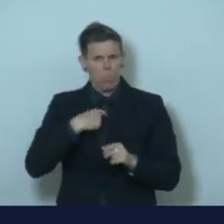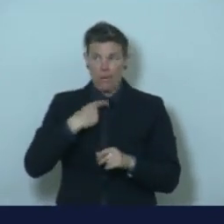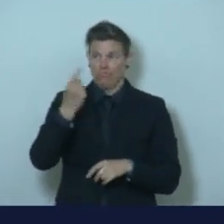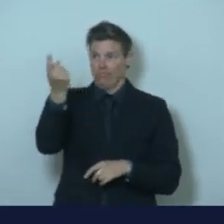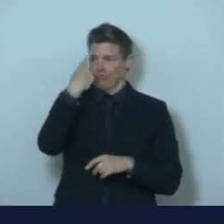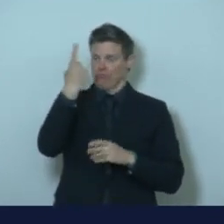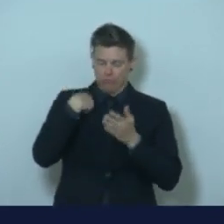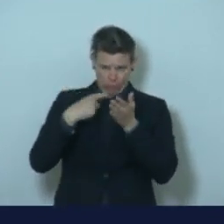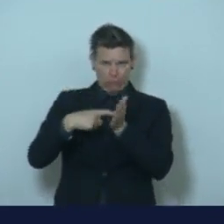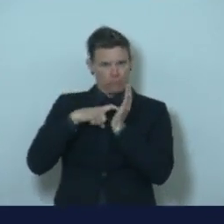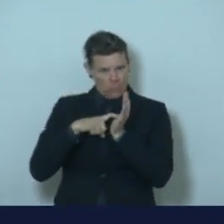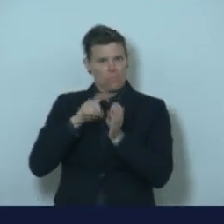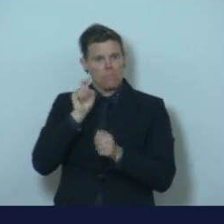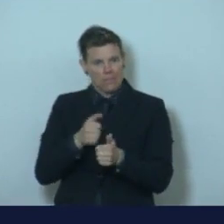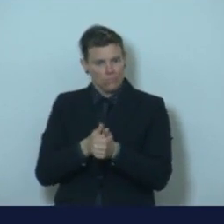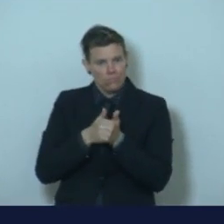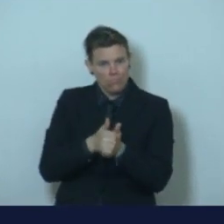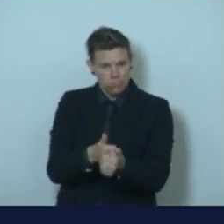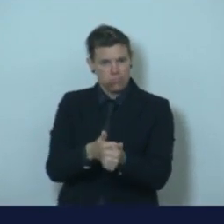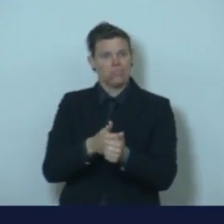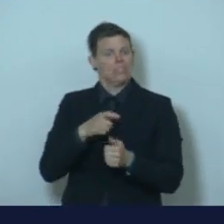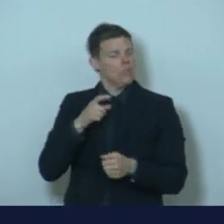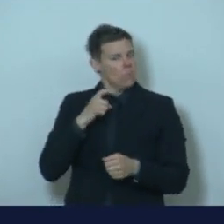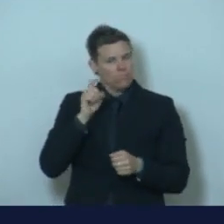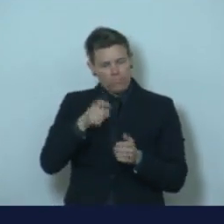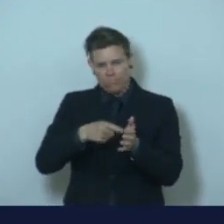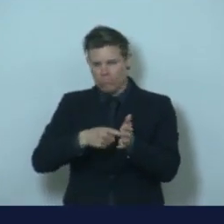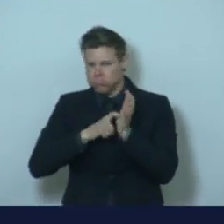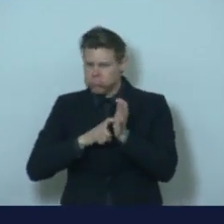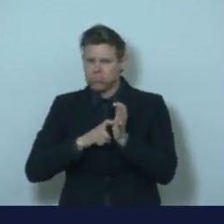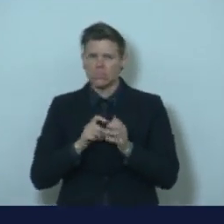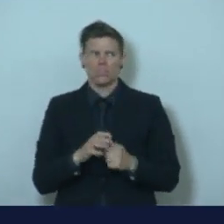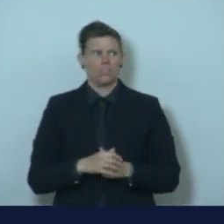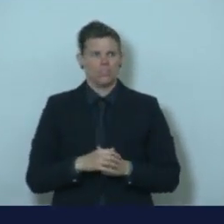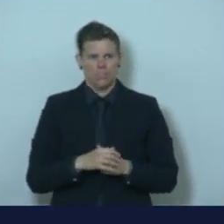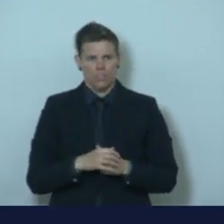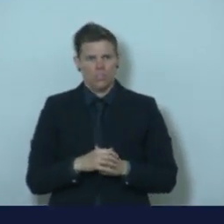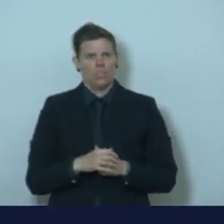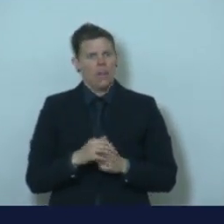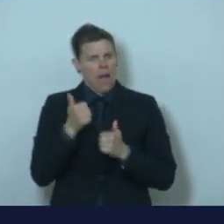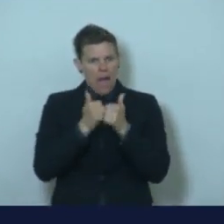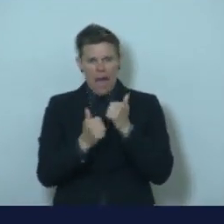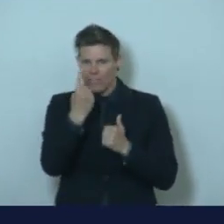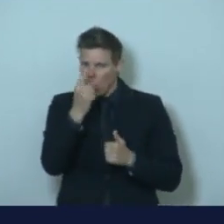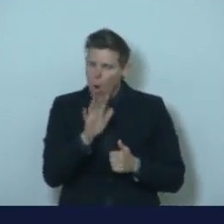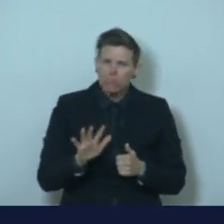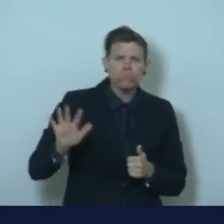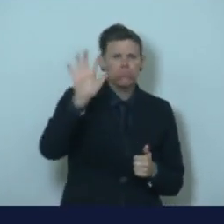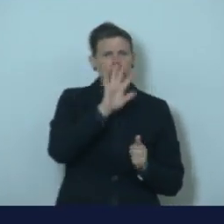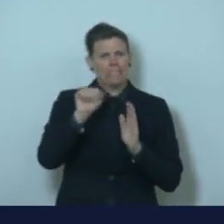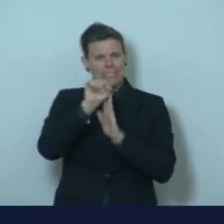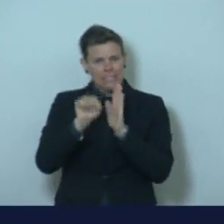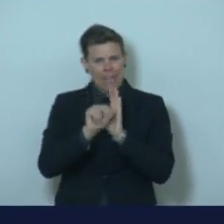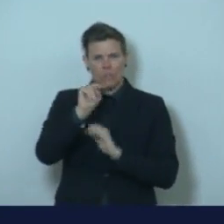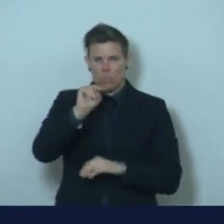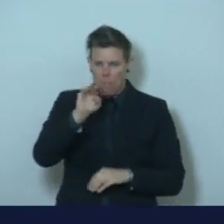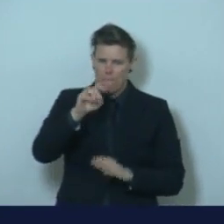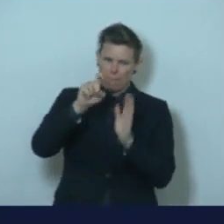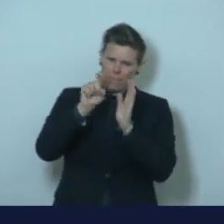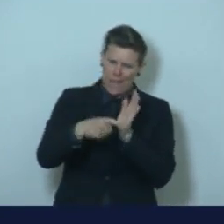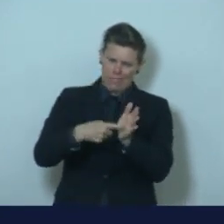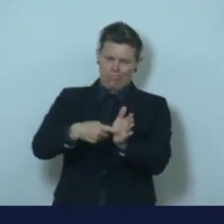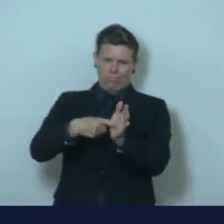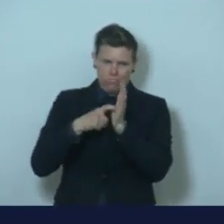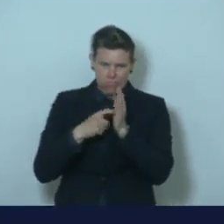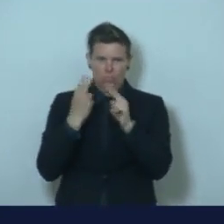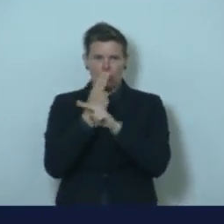16th in our public health orders, everyone in New Mexico will wear masks in public